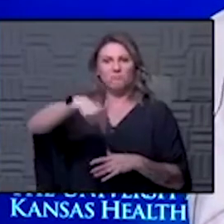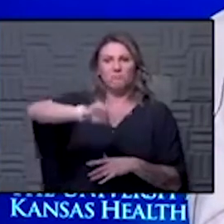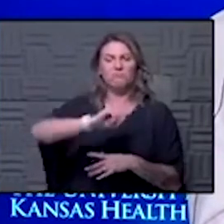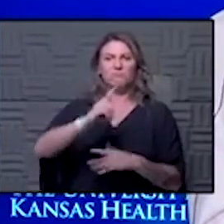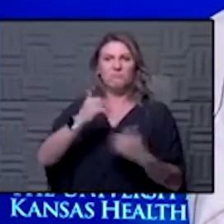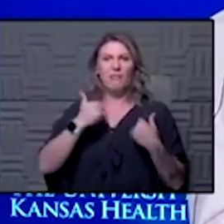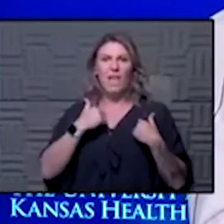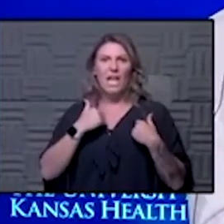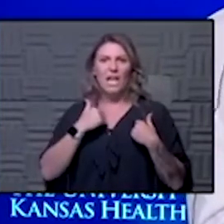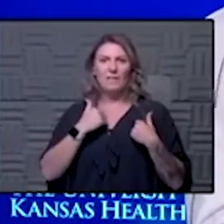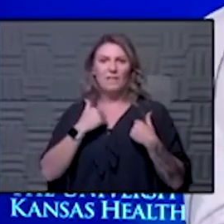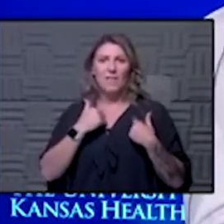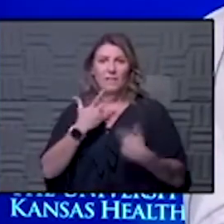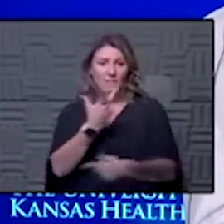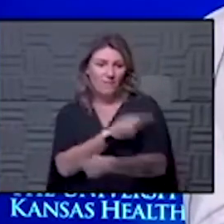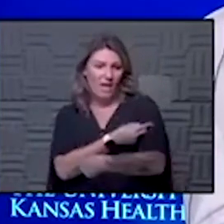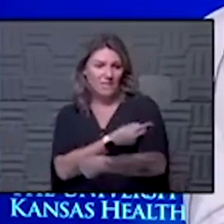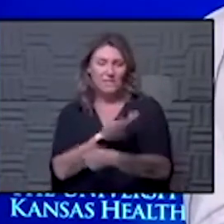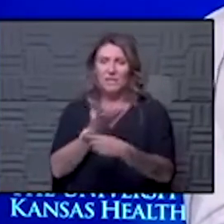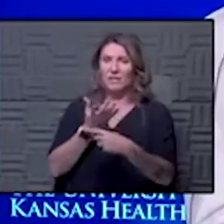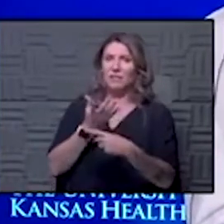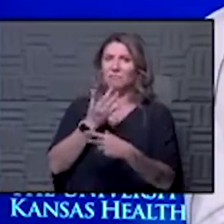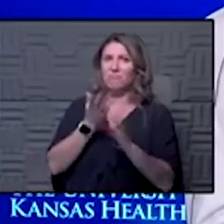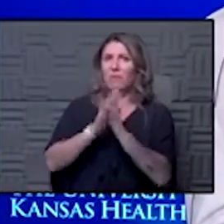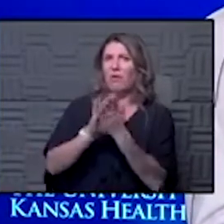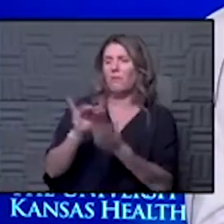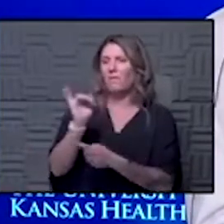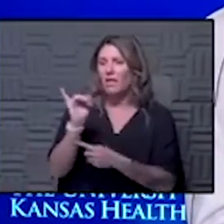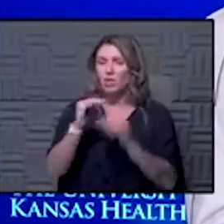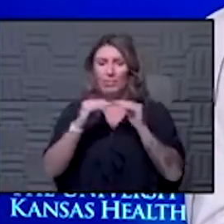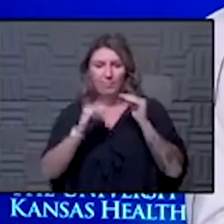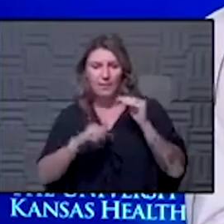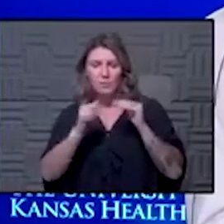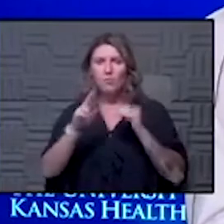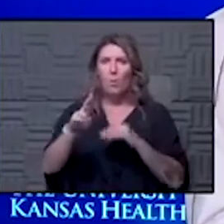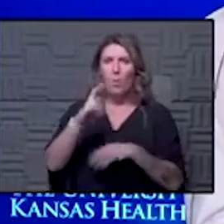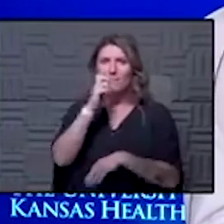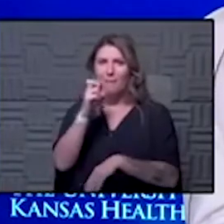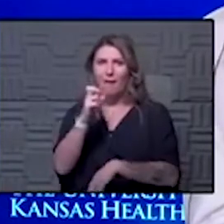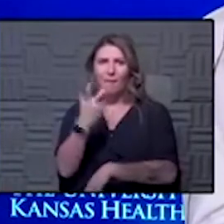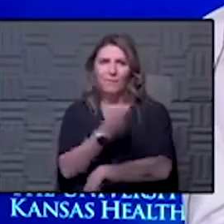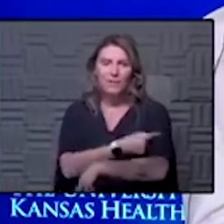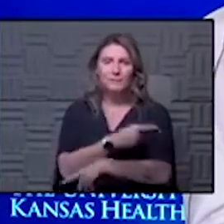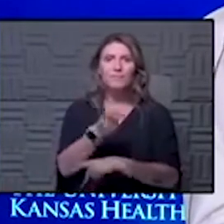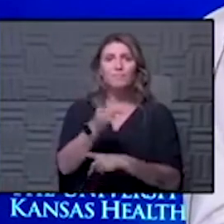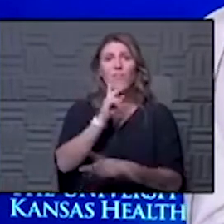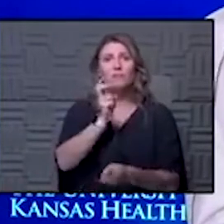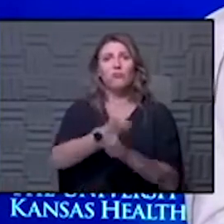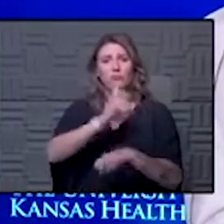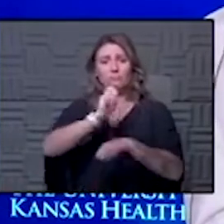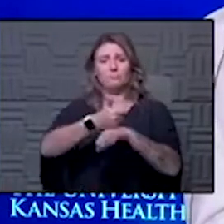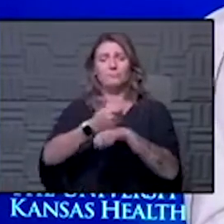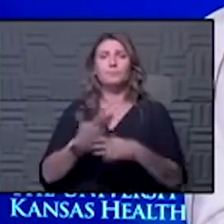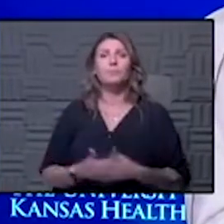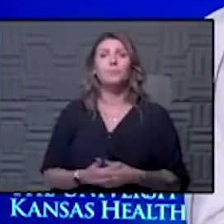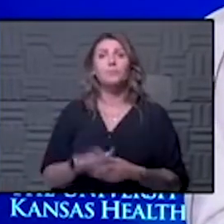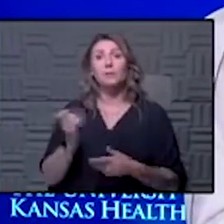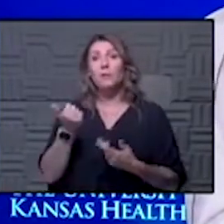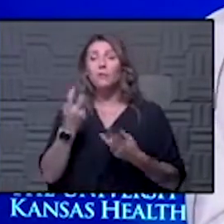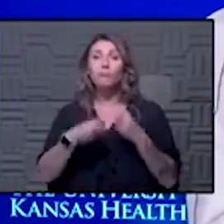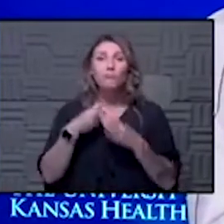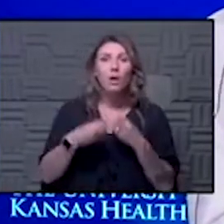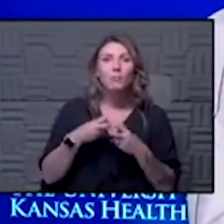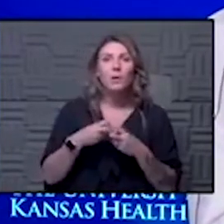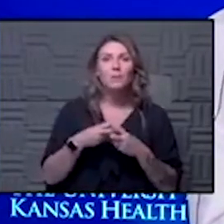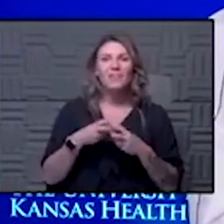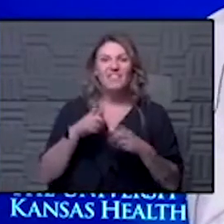with getting less infection than those who didn't get the vaccine or did get or did not get the vaccine and that can be harder to establish and so the other problem is you don't know the